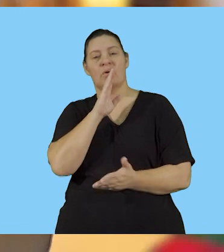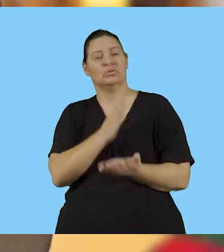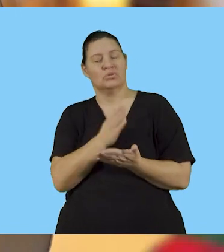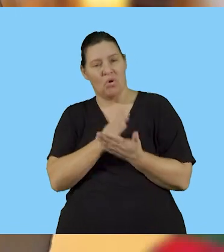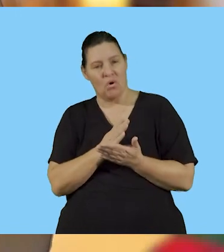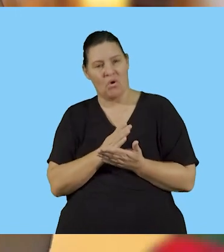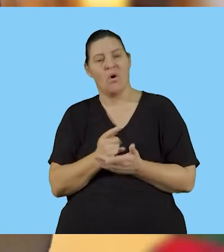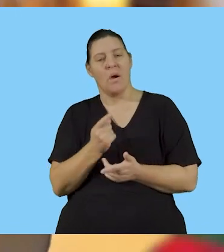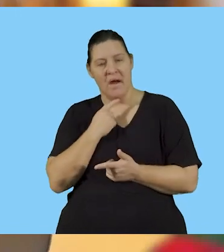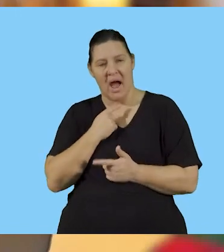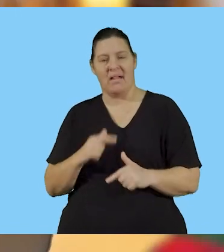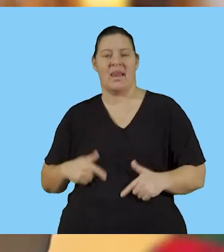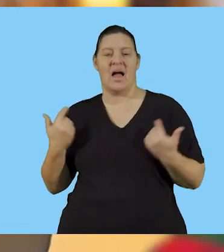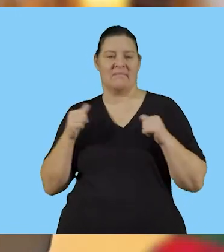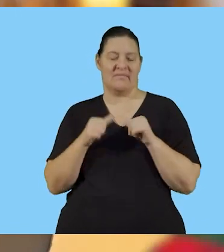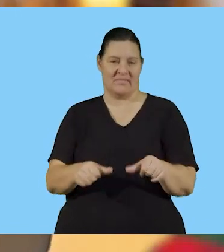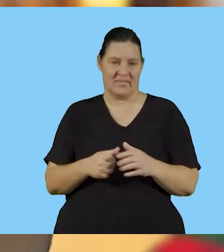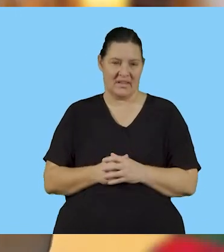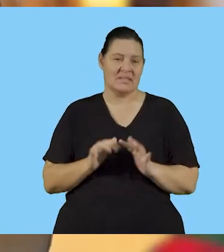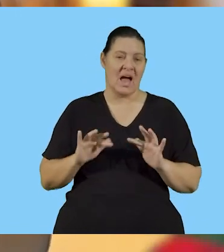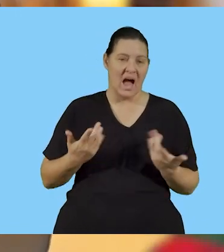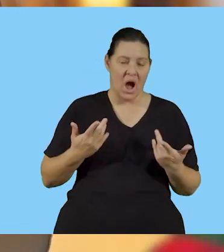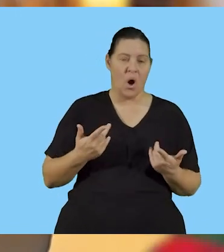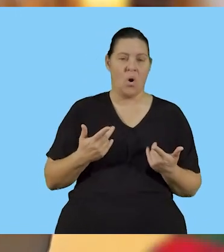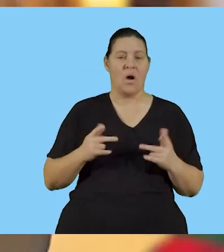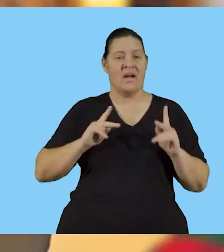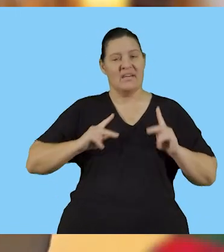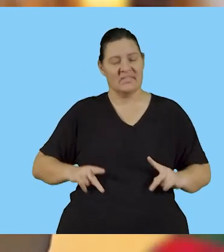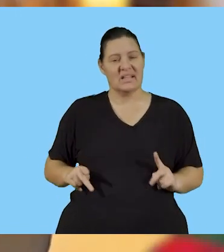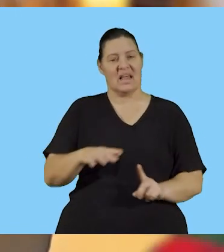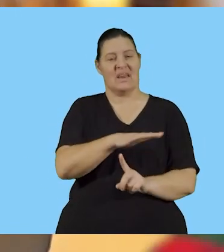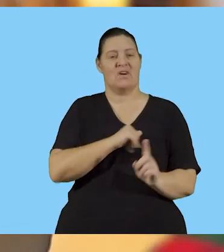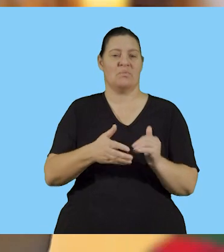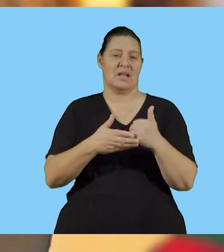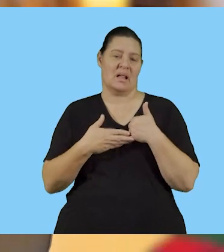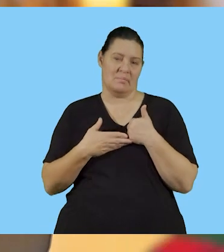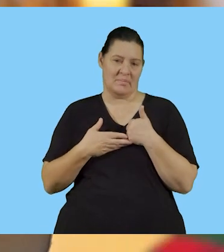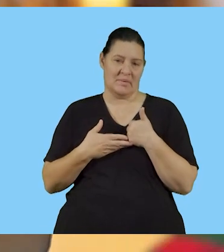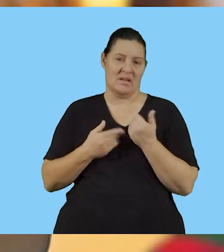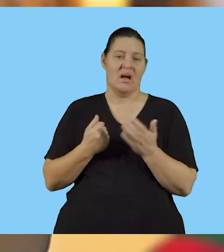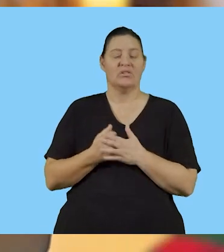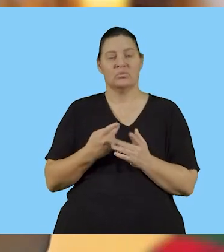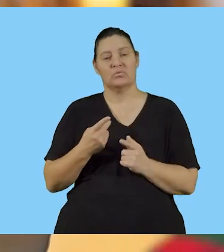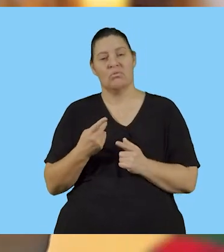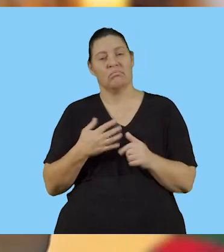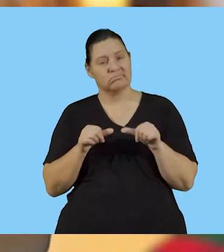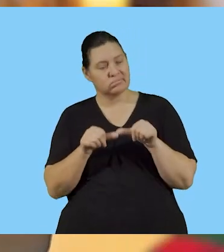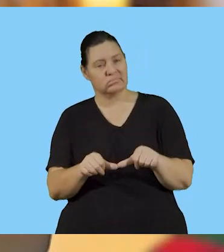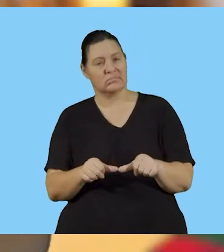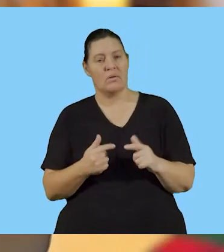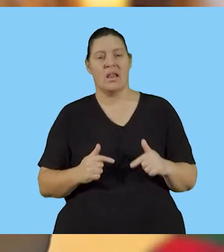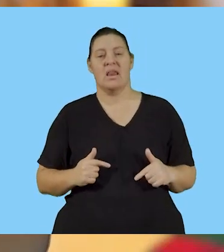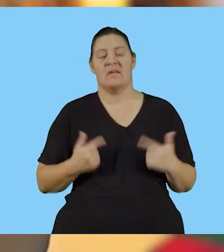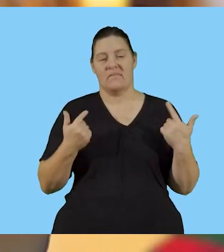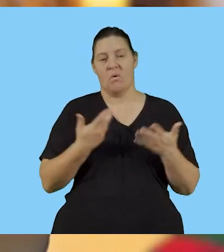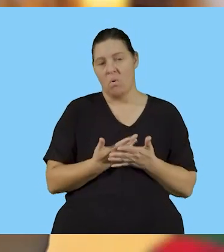during respiration to ensure that we are kept alive. So that is how the physical environment assists living organisms